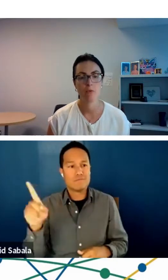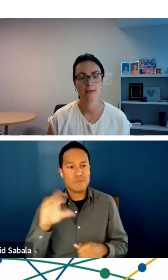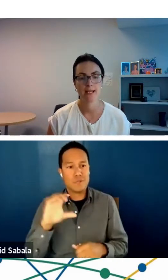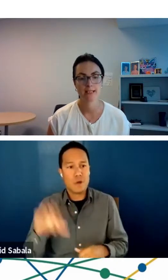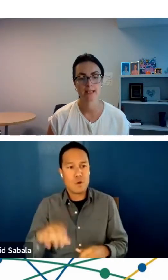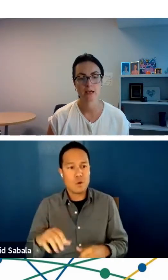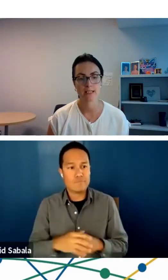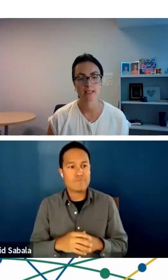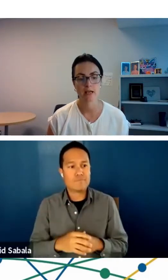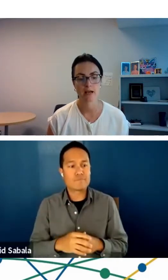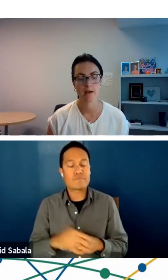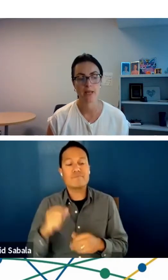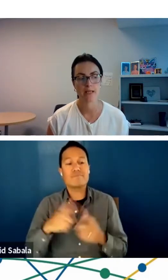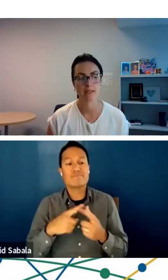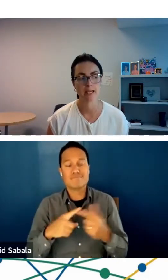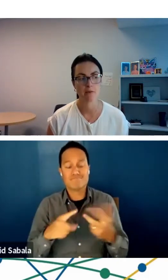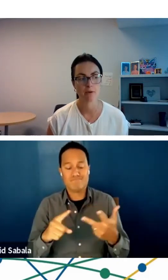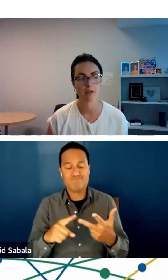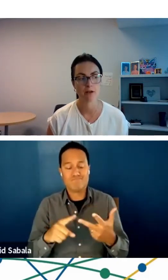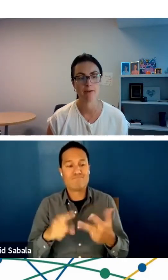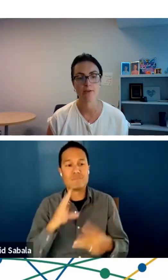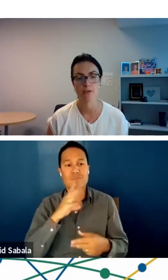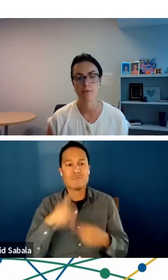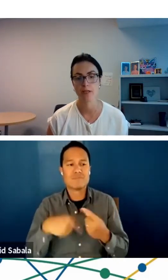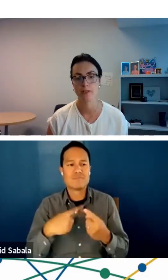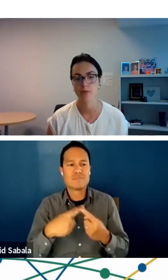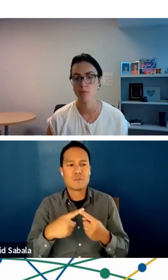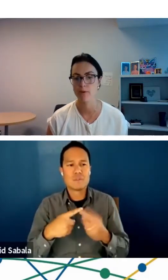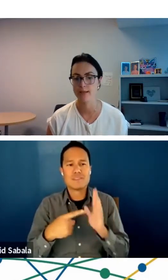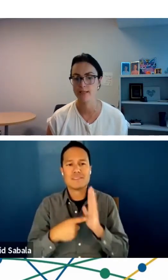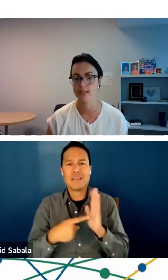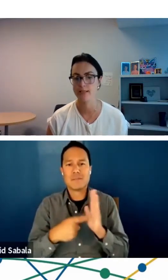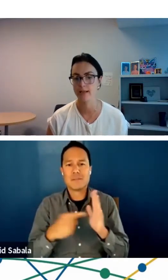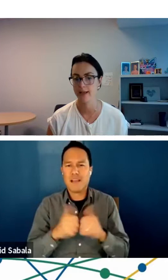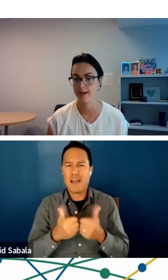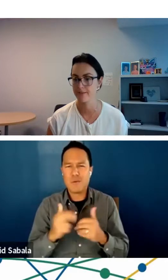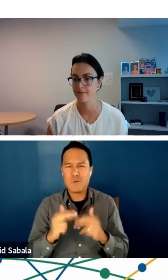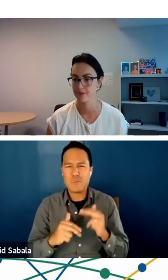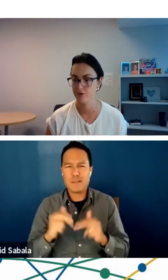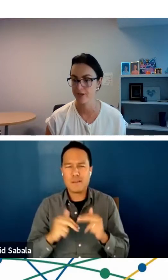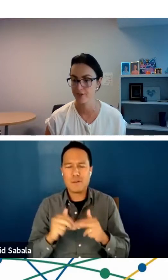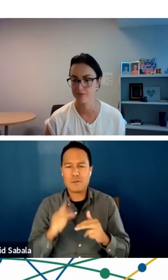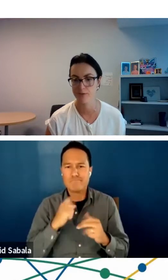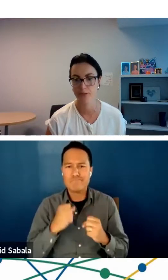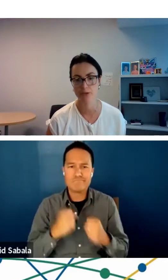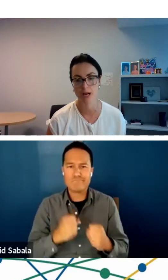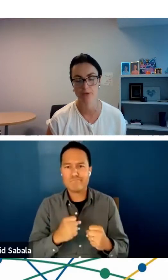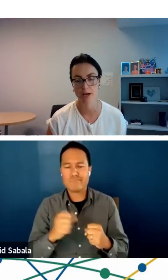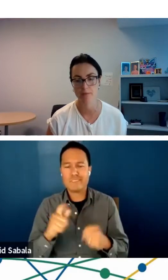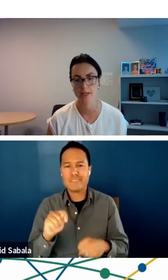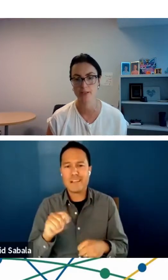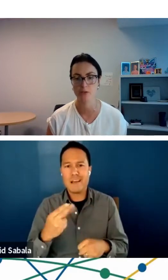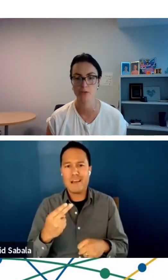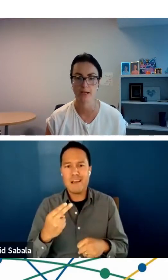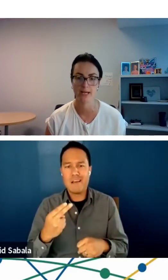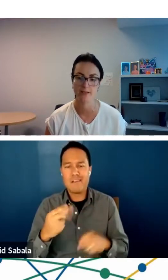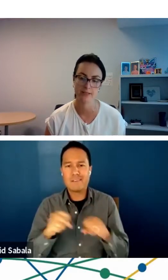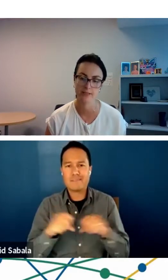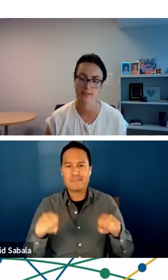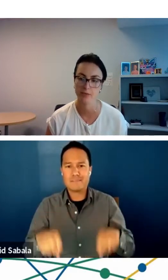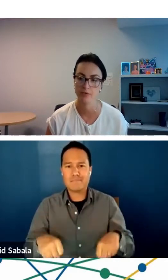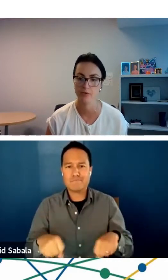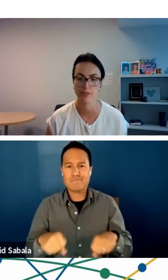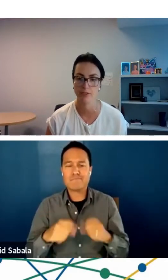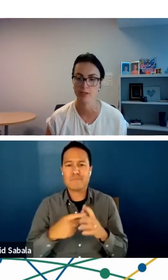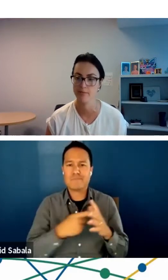We will then discuss an example of how to build a robust telehealth infrastructure from the ground up and use my